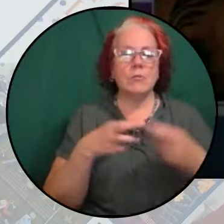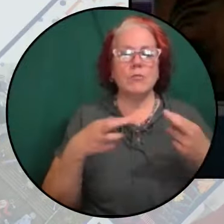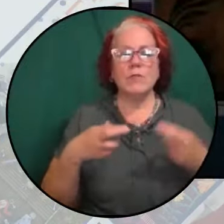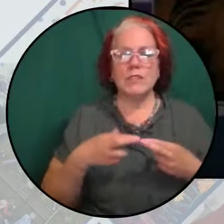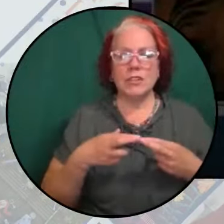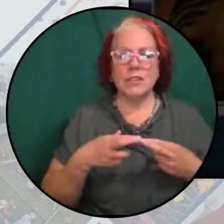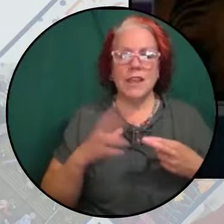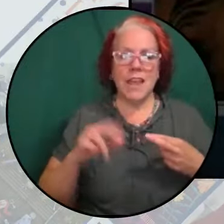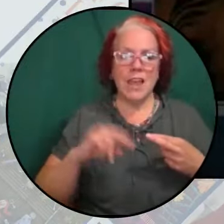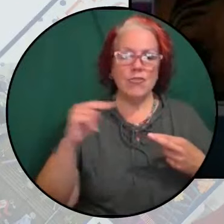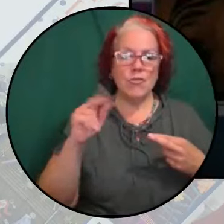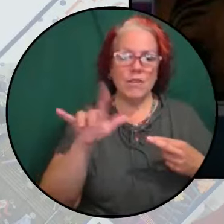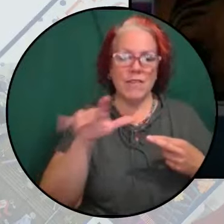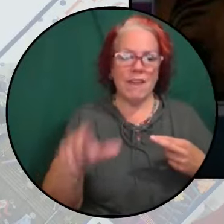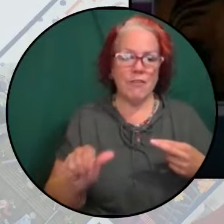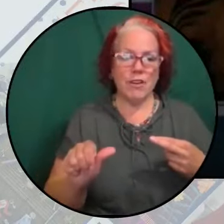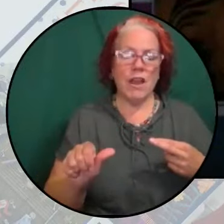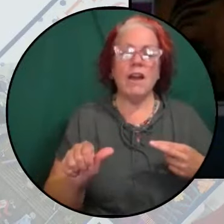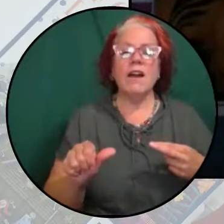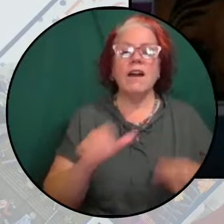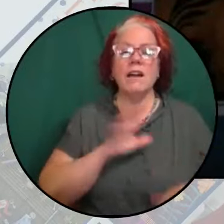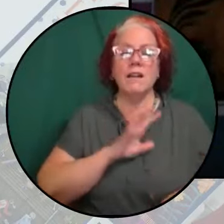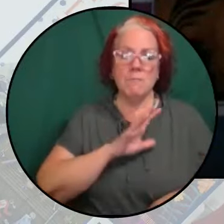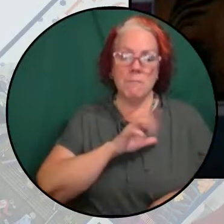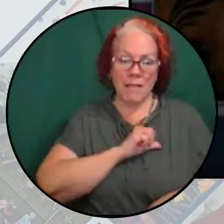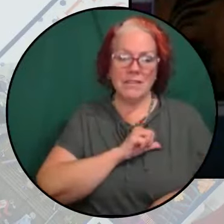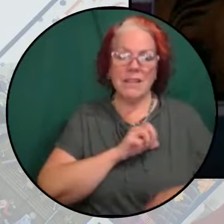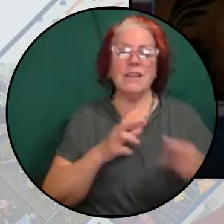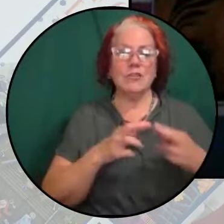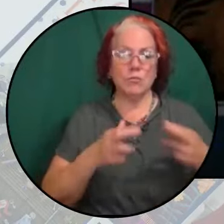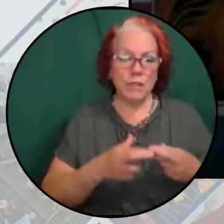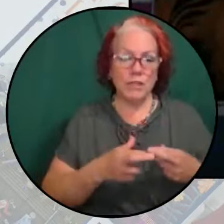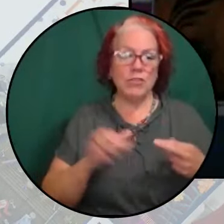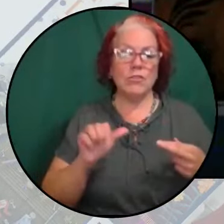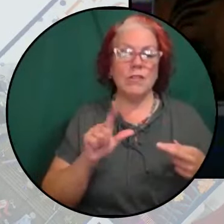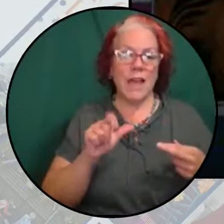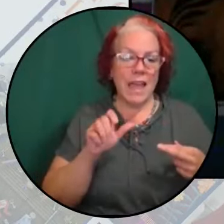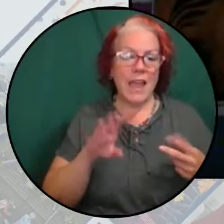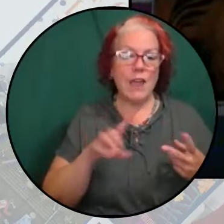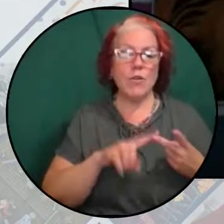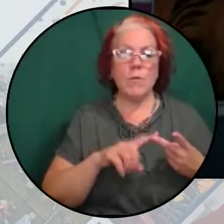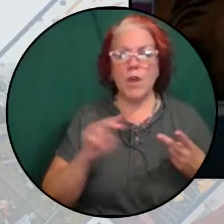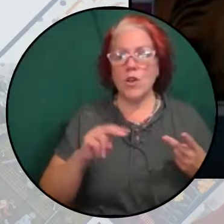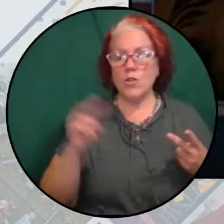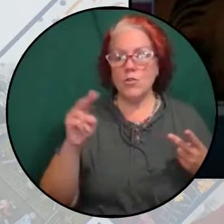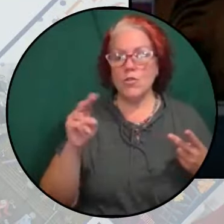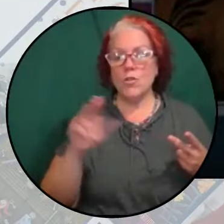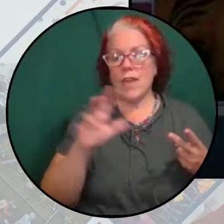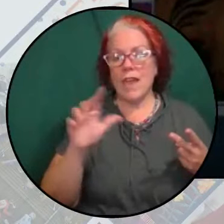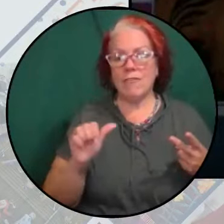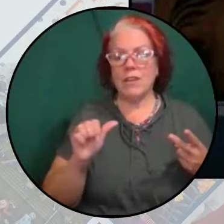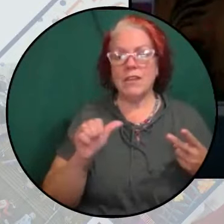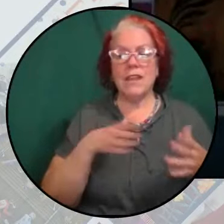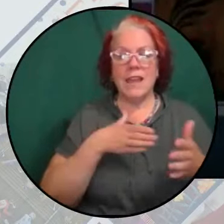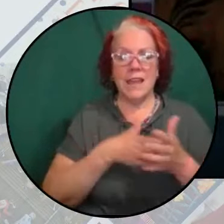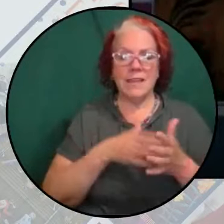Africa. Palestine is a regional Arab and North African anti-imperialist struggle.